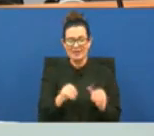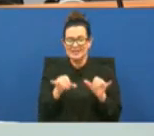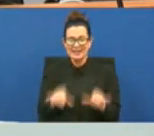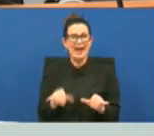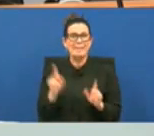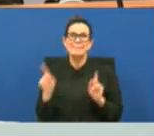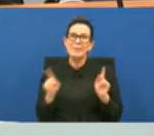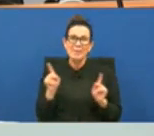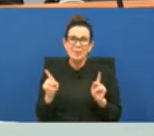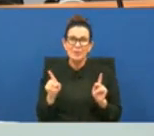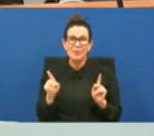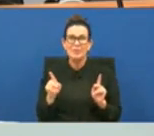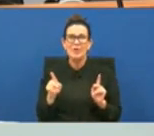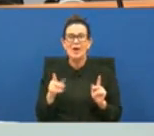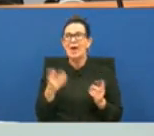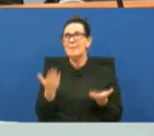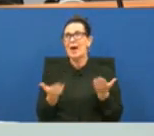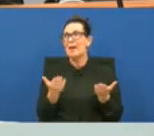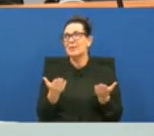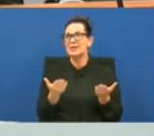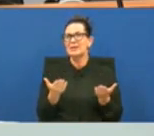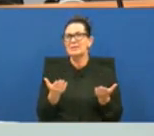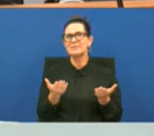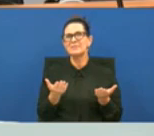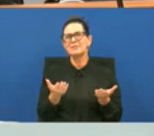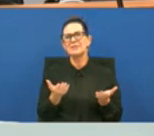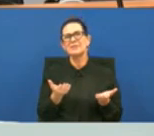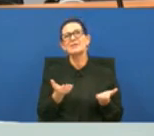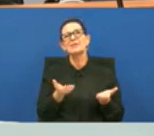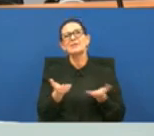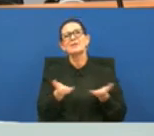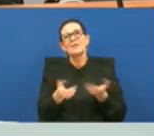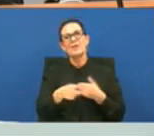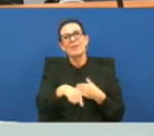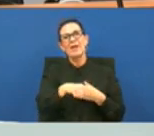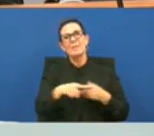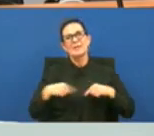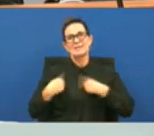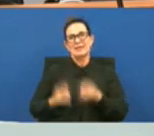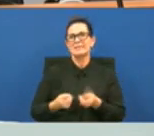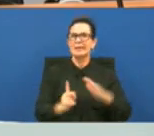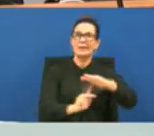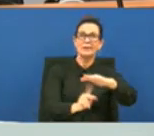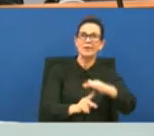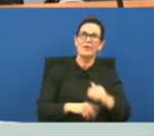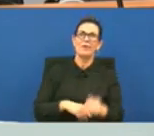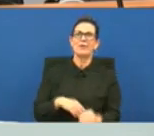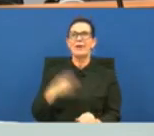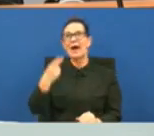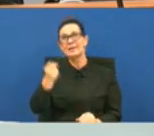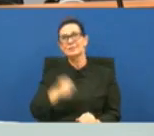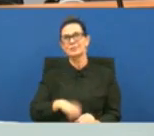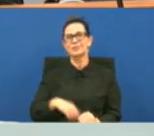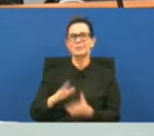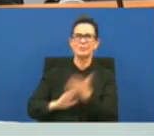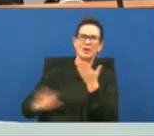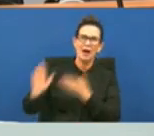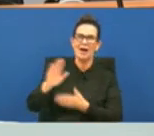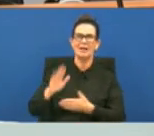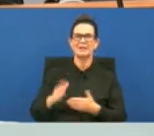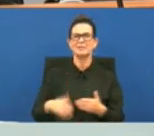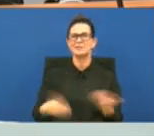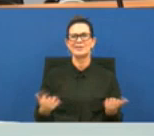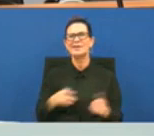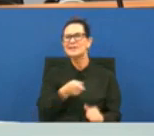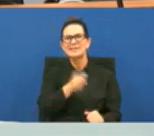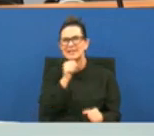probably been serving them since they were in kindergarten and high school and in college and all that so it does not